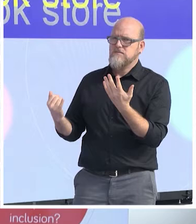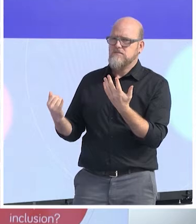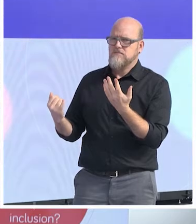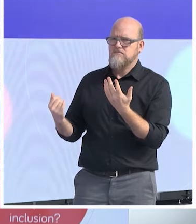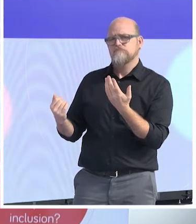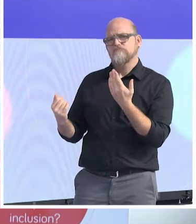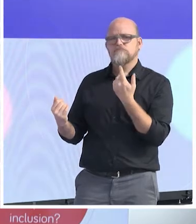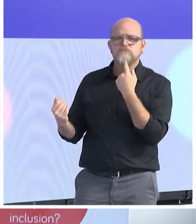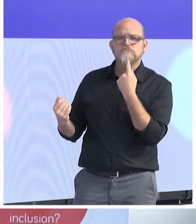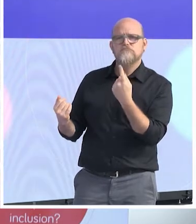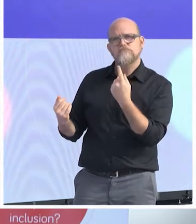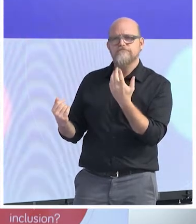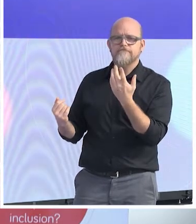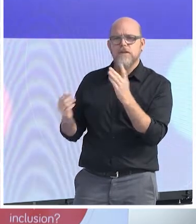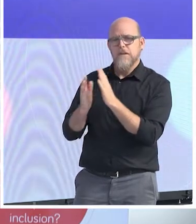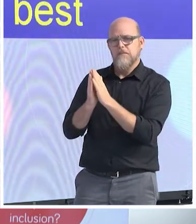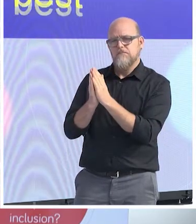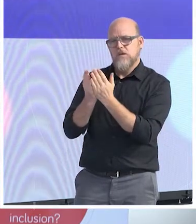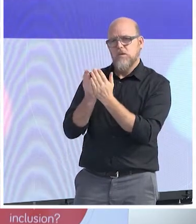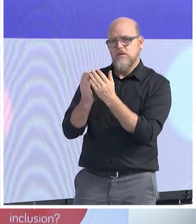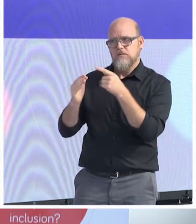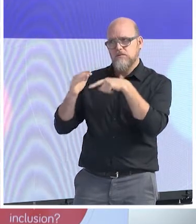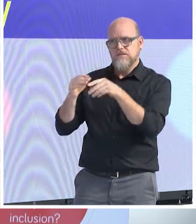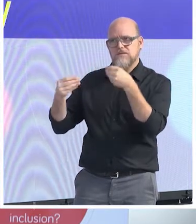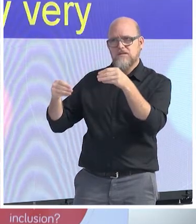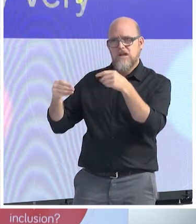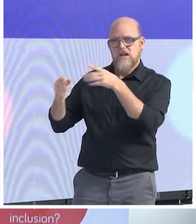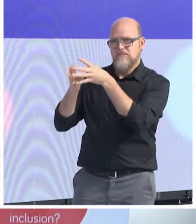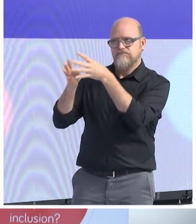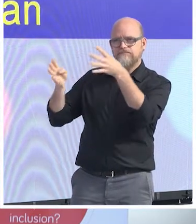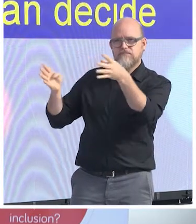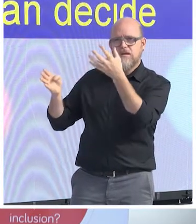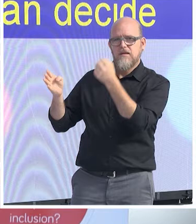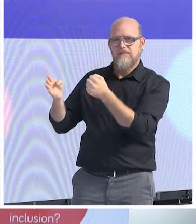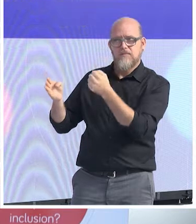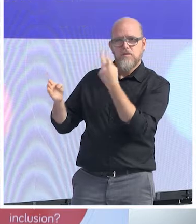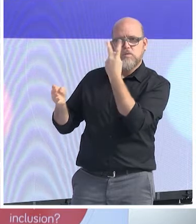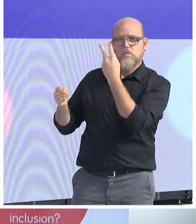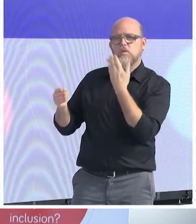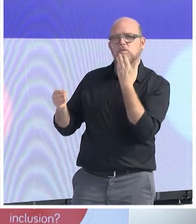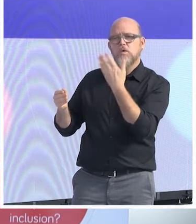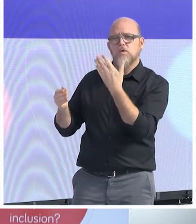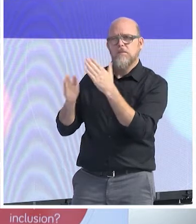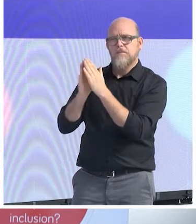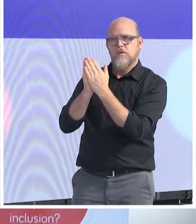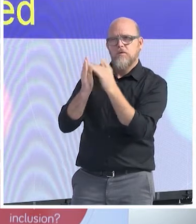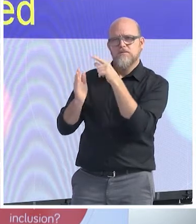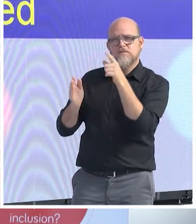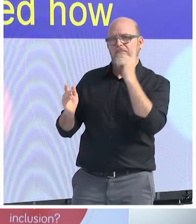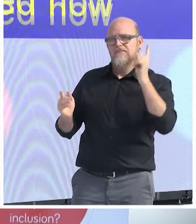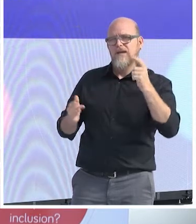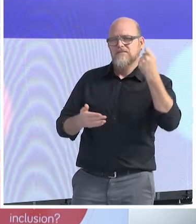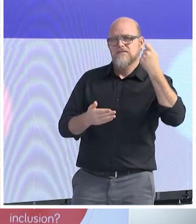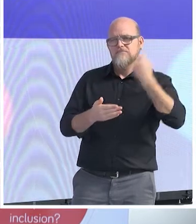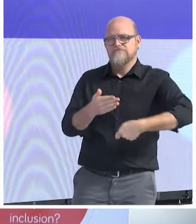most best-selling, and by the way, very good books that you can decide to choose. One is called how democracy dies, and the